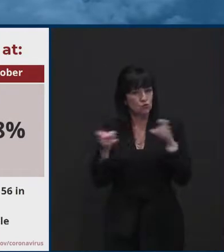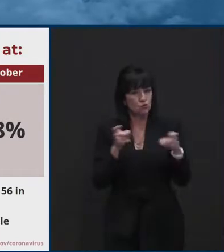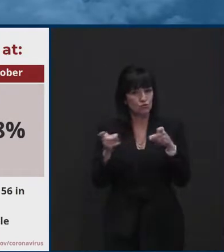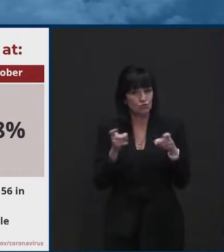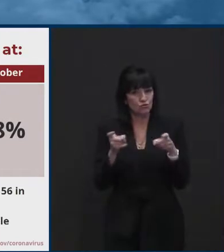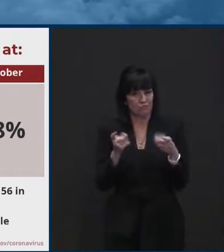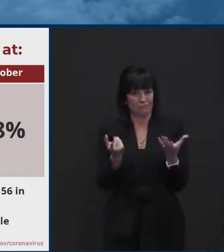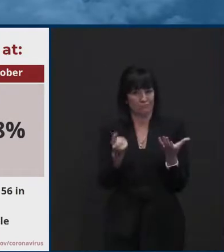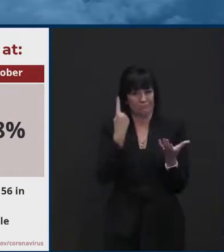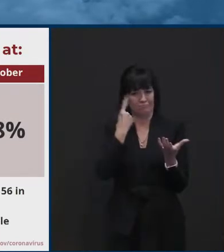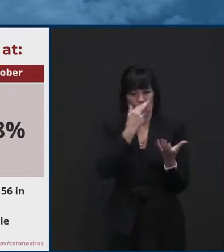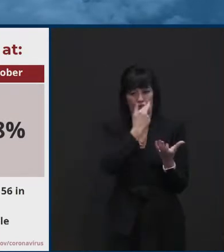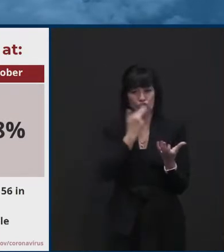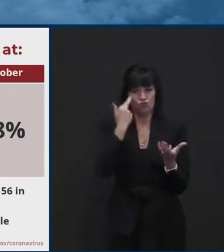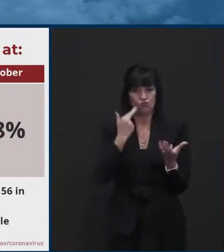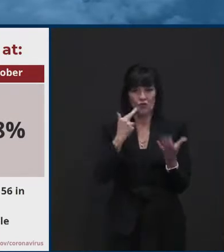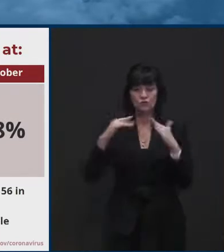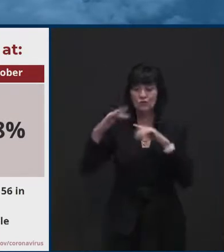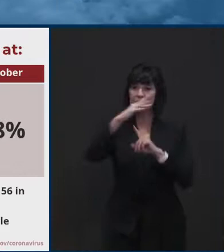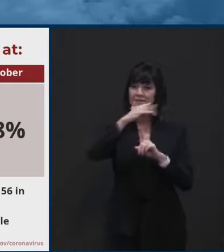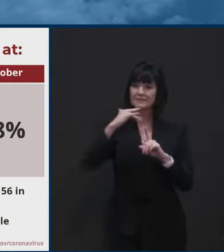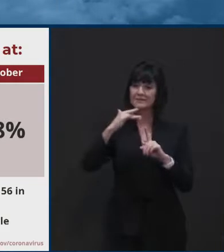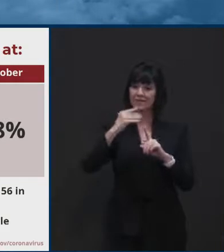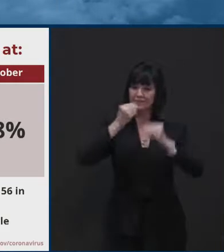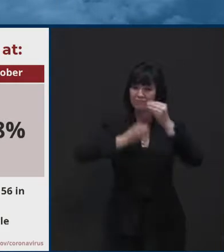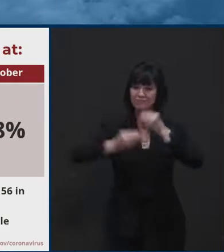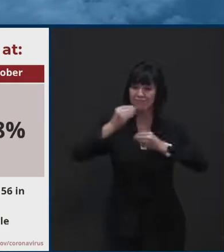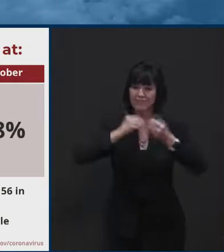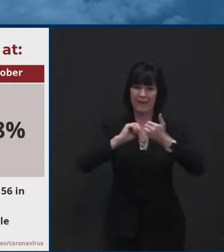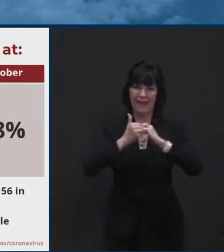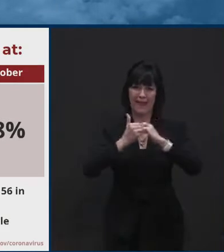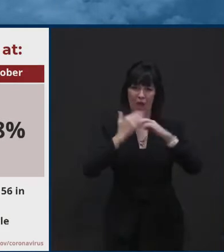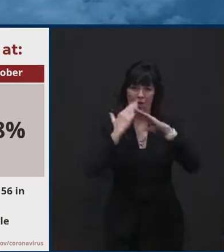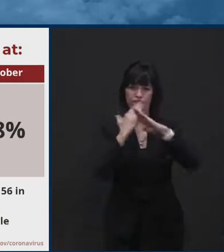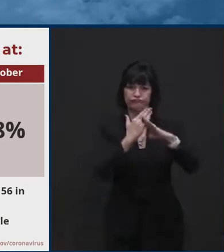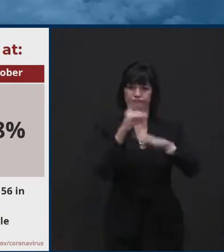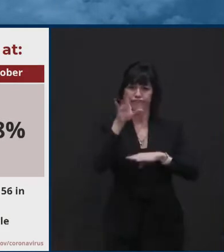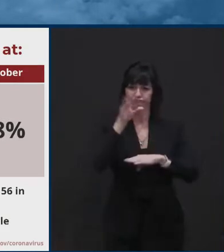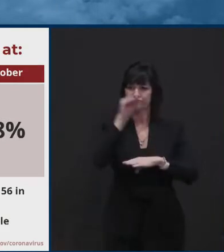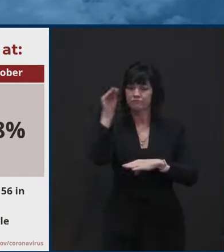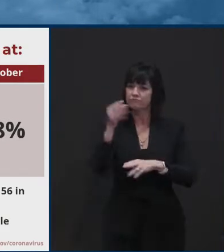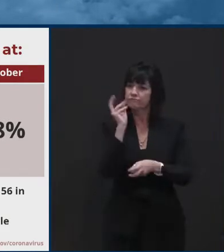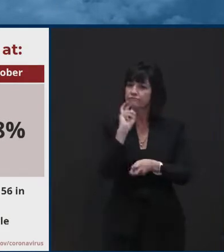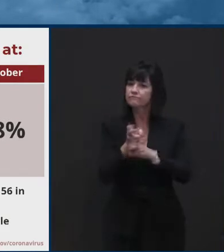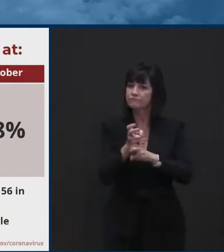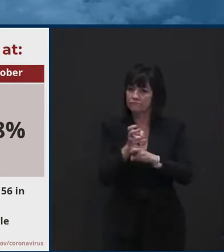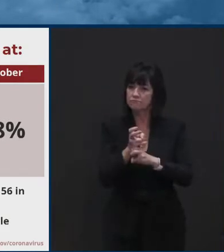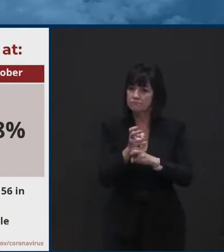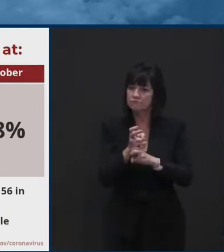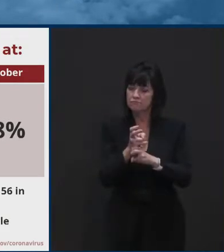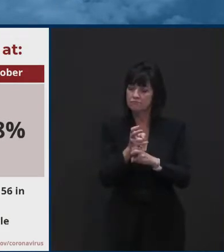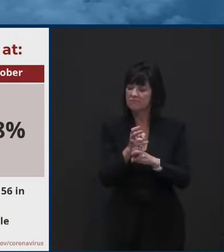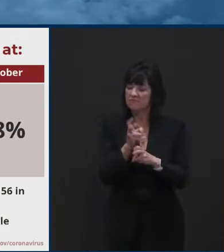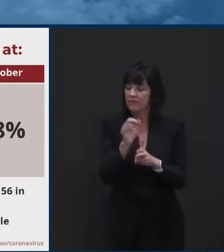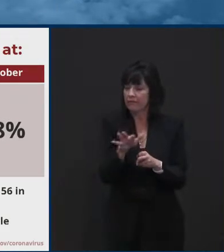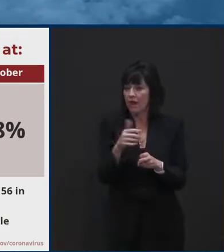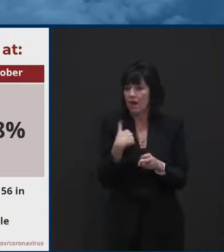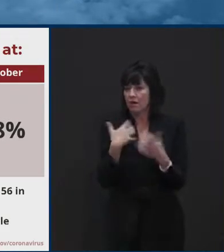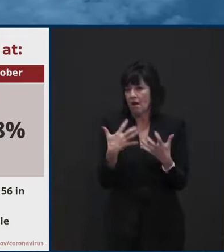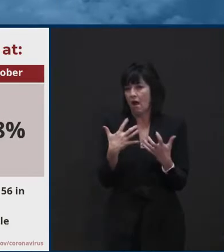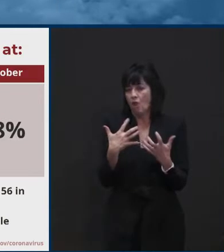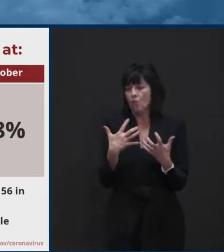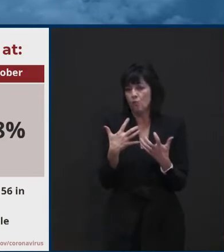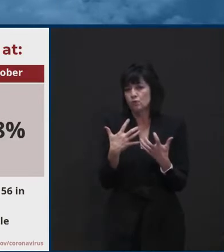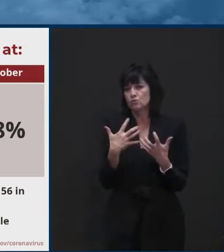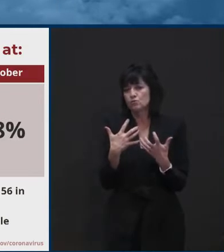setting. And, and so, um, I really just wanted to make mention, as the governor said, we, we truly acknowledge, uh, the painful impact